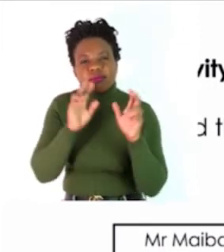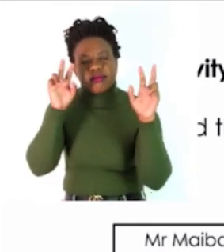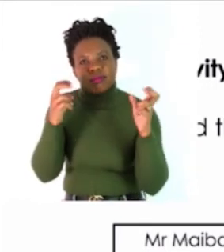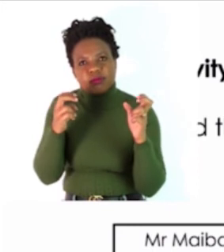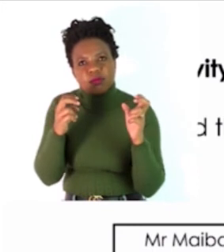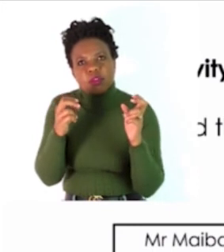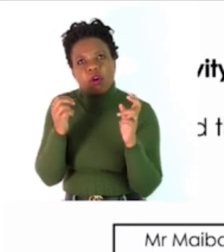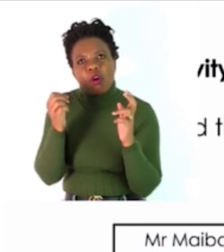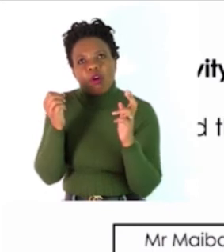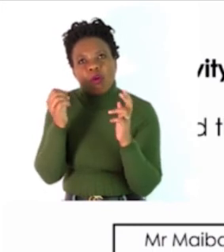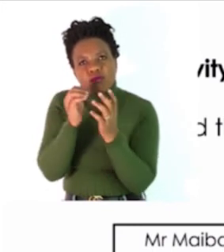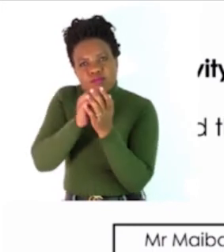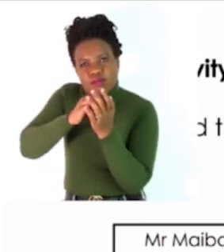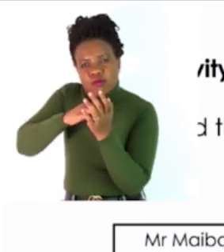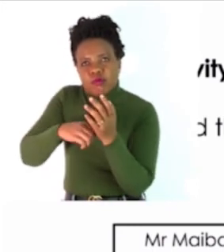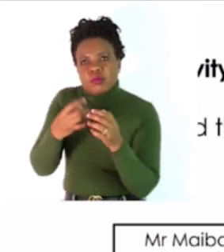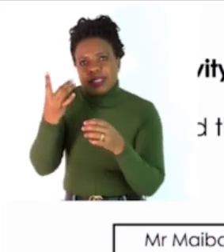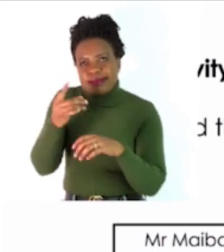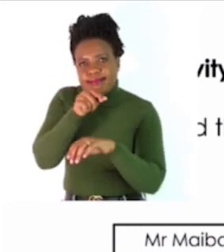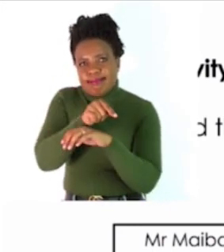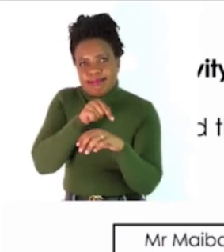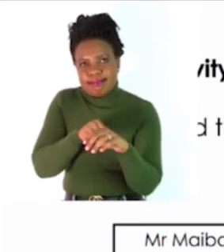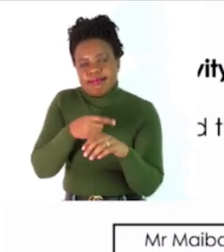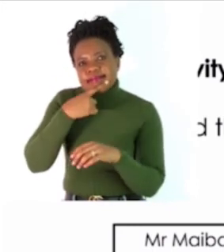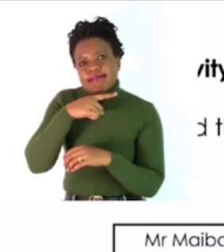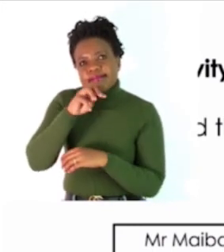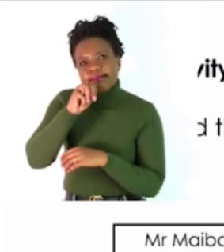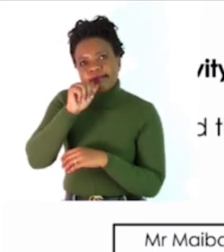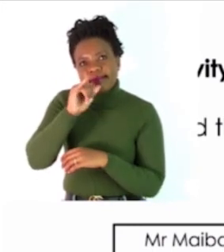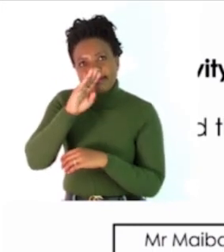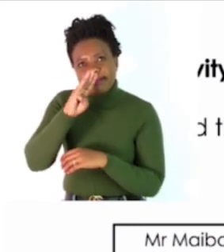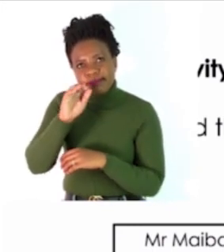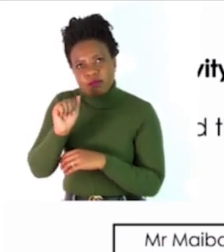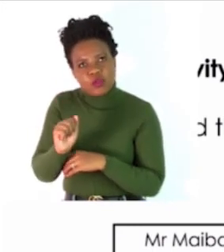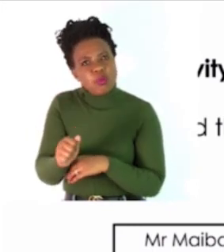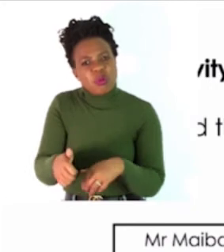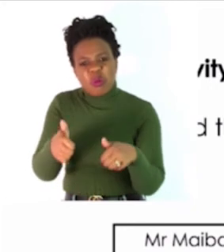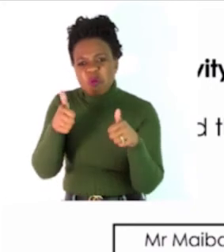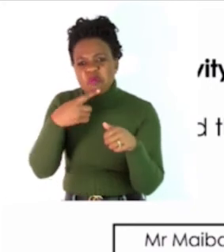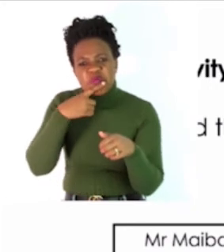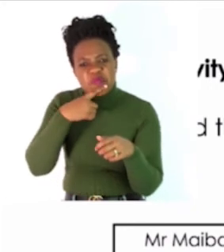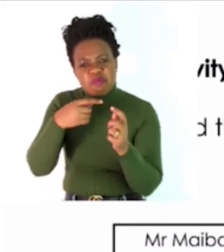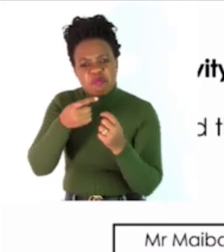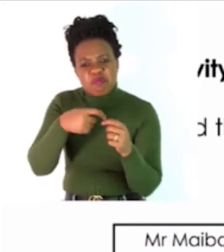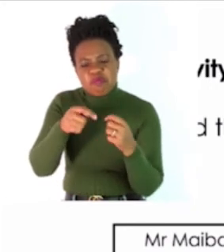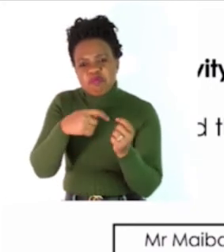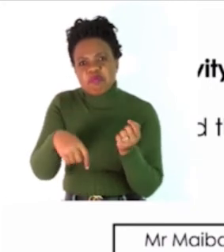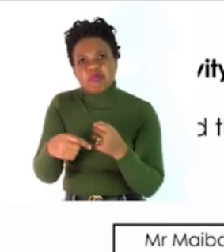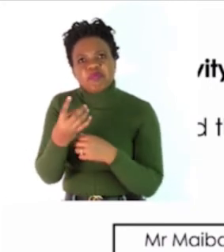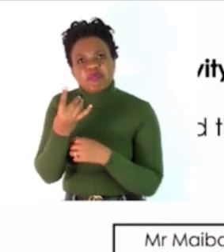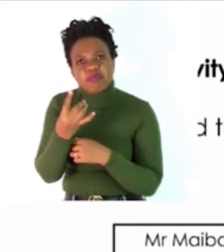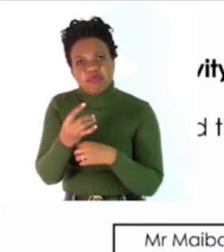robbing the butchery mr mabel was the best butcher in town he had